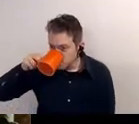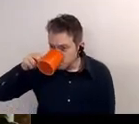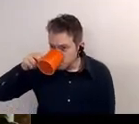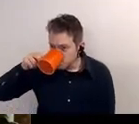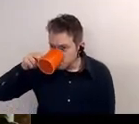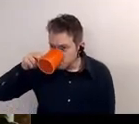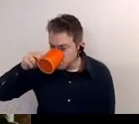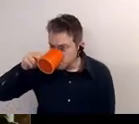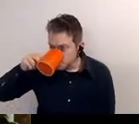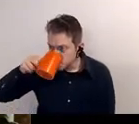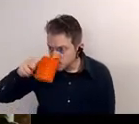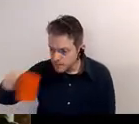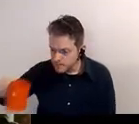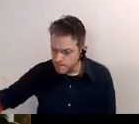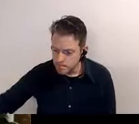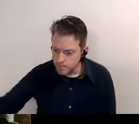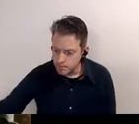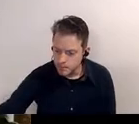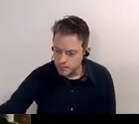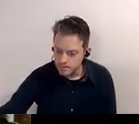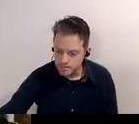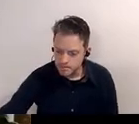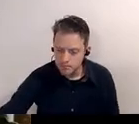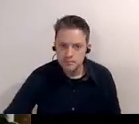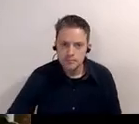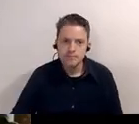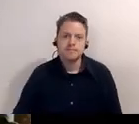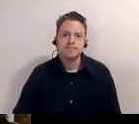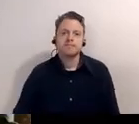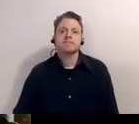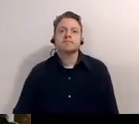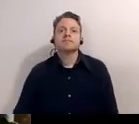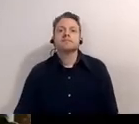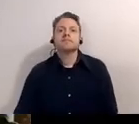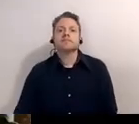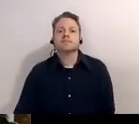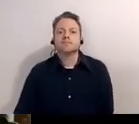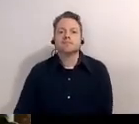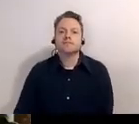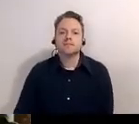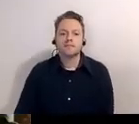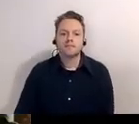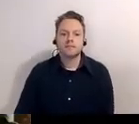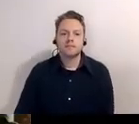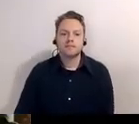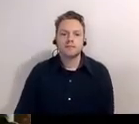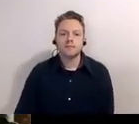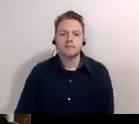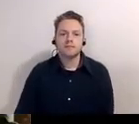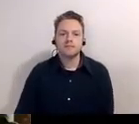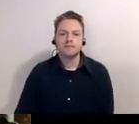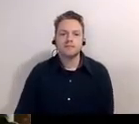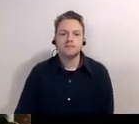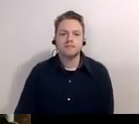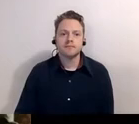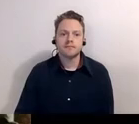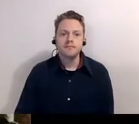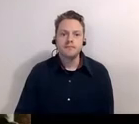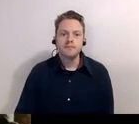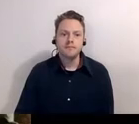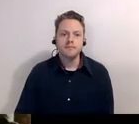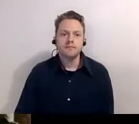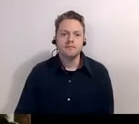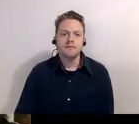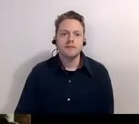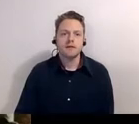what something just happened let me just see me i can see me so they look down at the table and they and green and morris